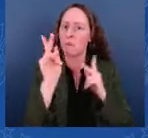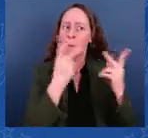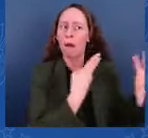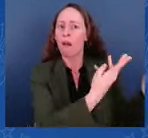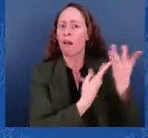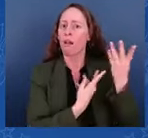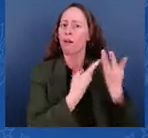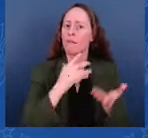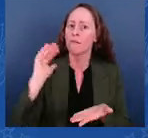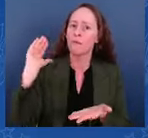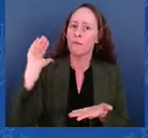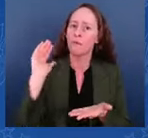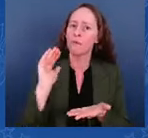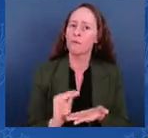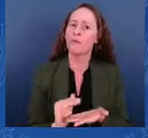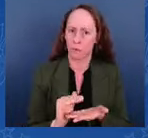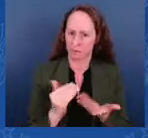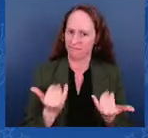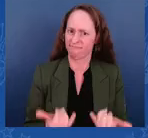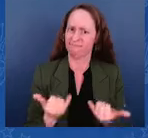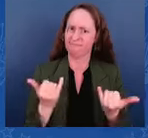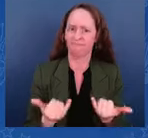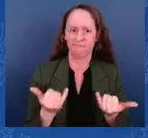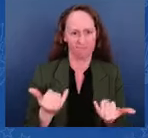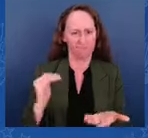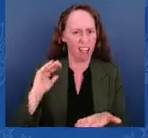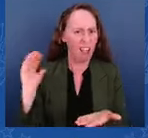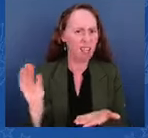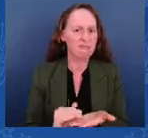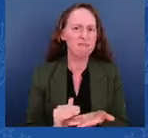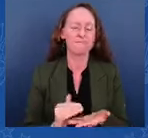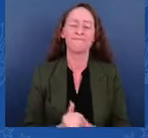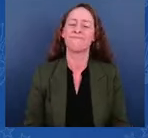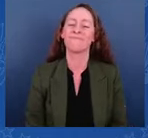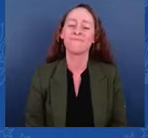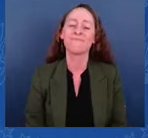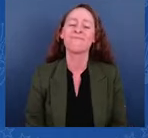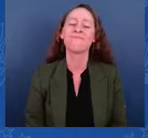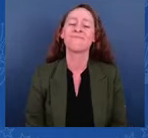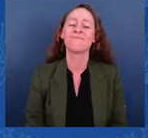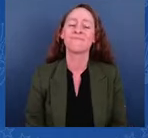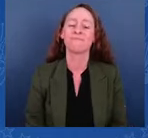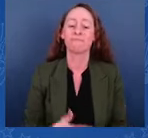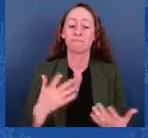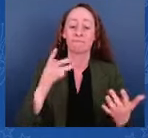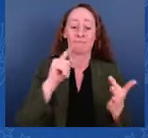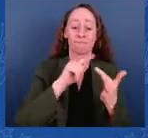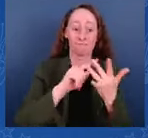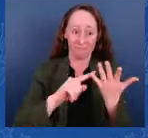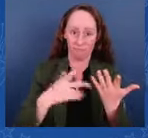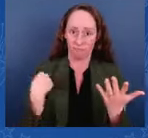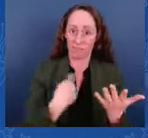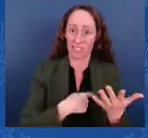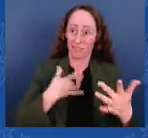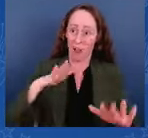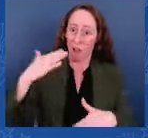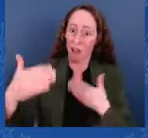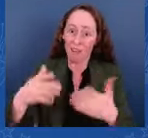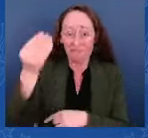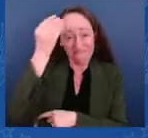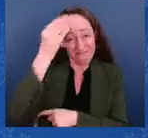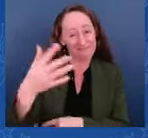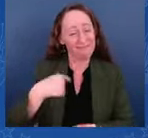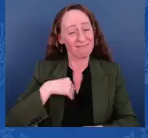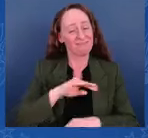dropped dramatically. But while these steps are important, they're not enough. To truly secure the border, we have to change our laws,